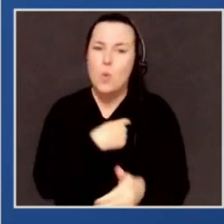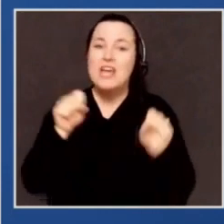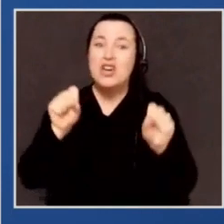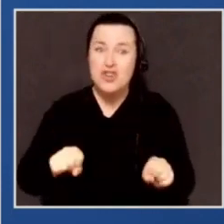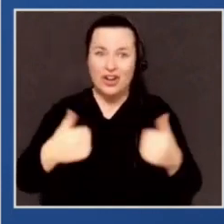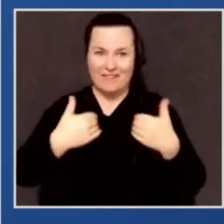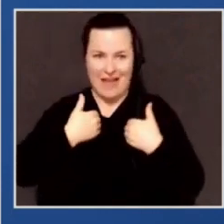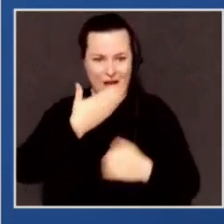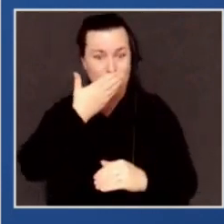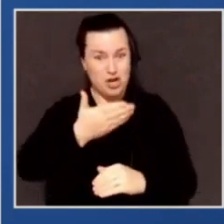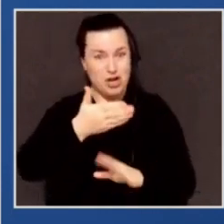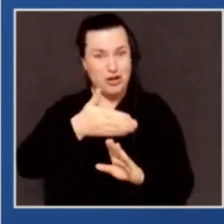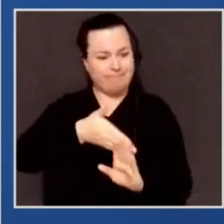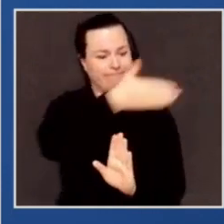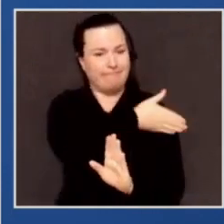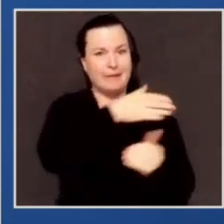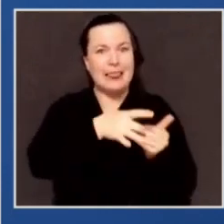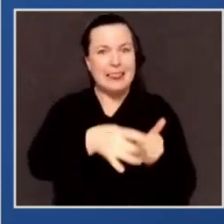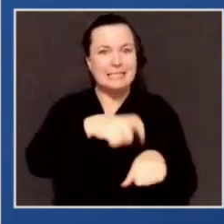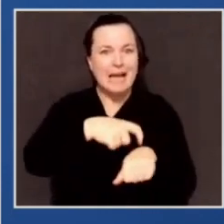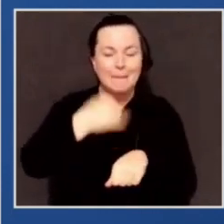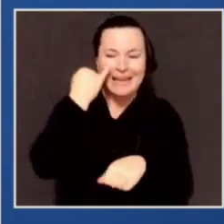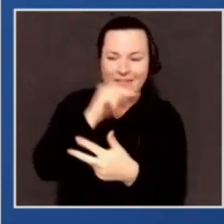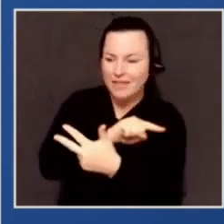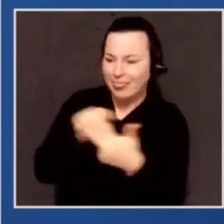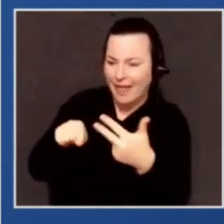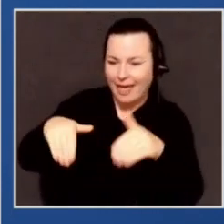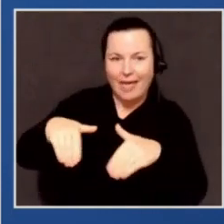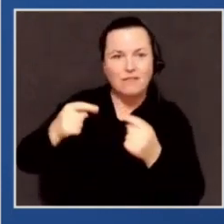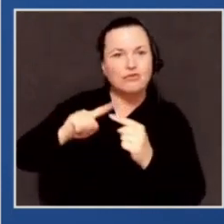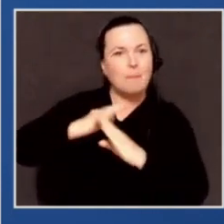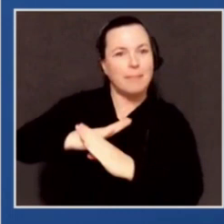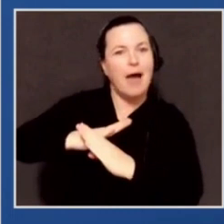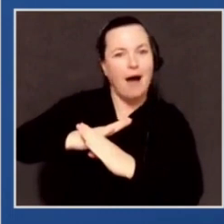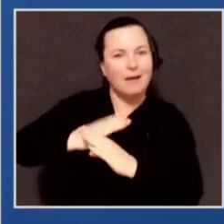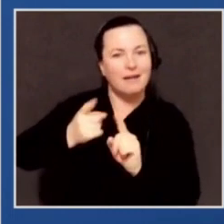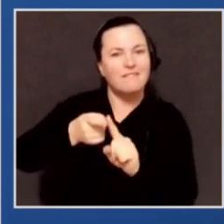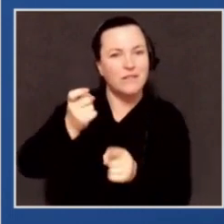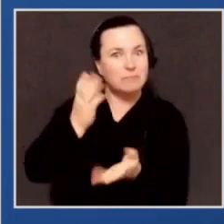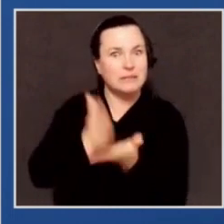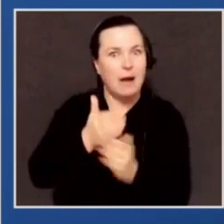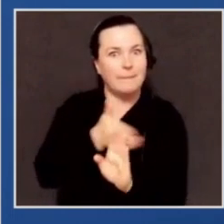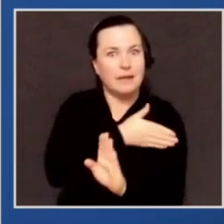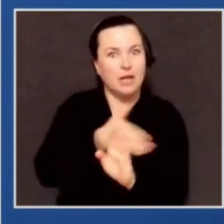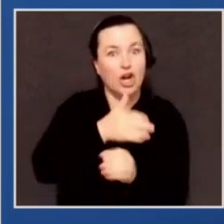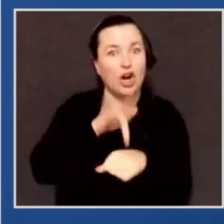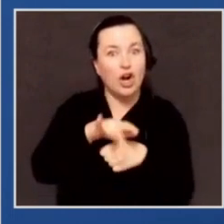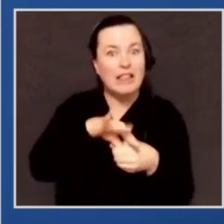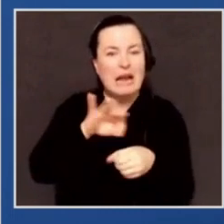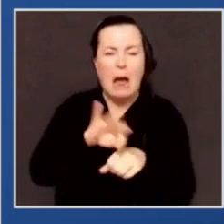not acted to block it. But that effort, for various reasons that I will outline for you, will fail.